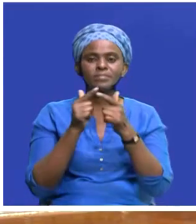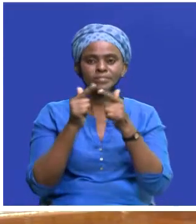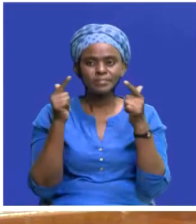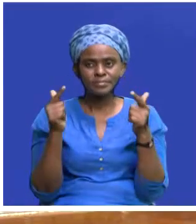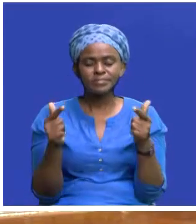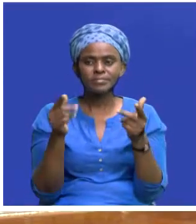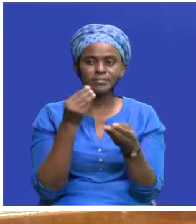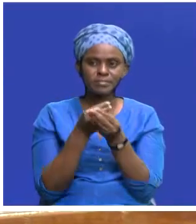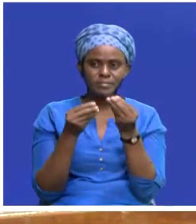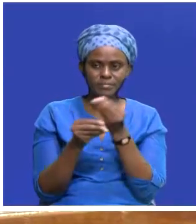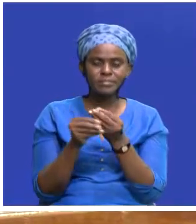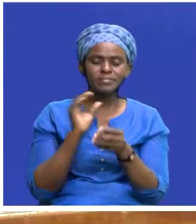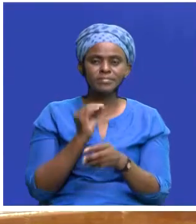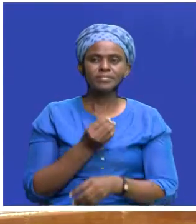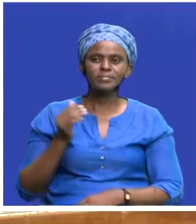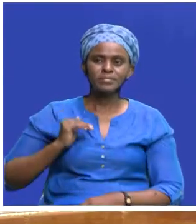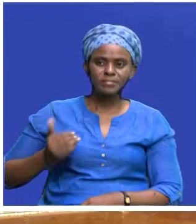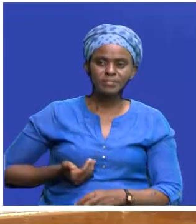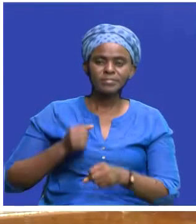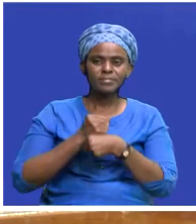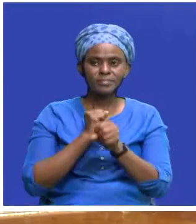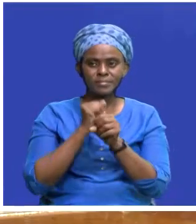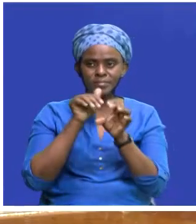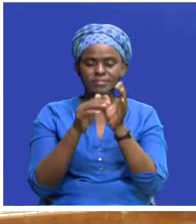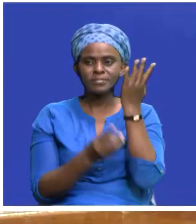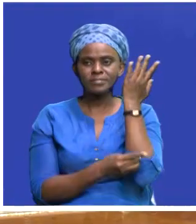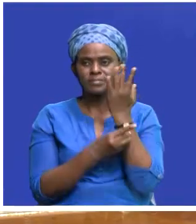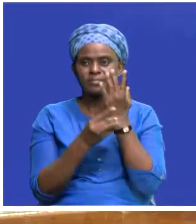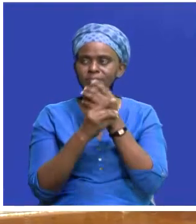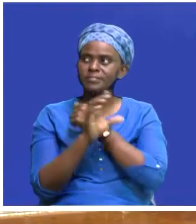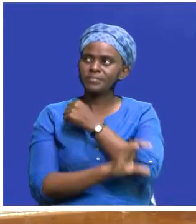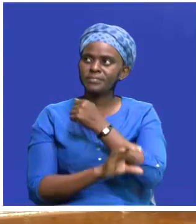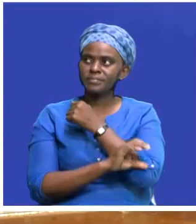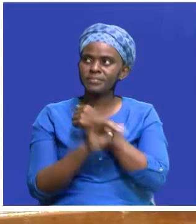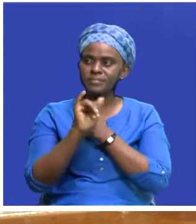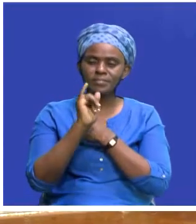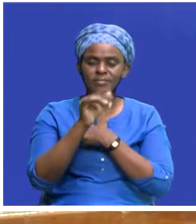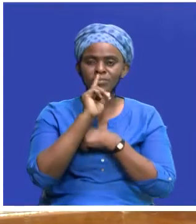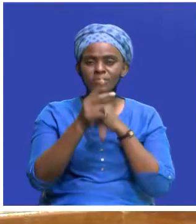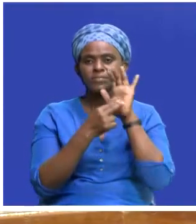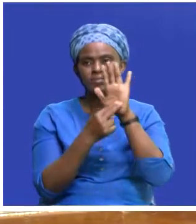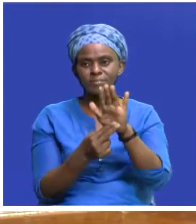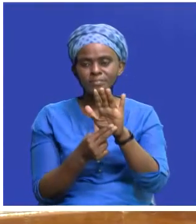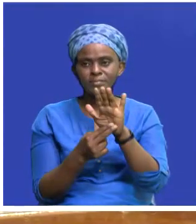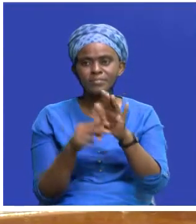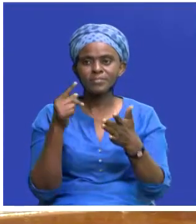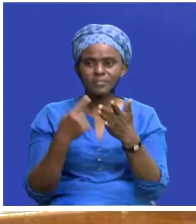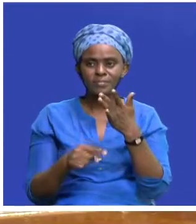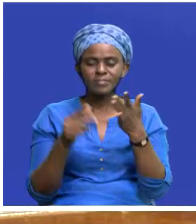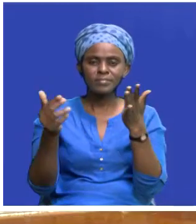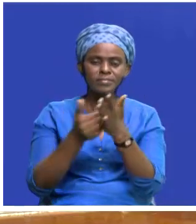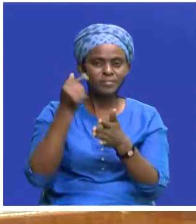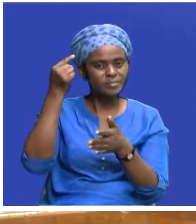that our women make in the development of our country is a demonstration of inclusion